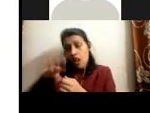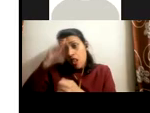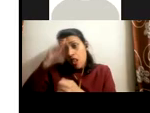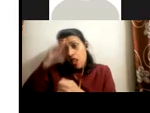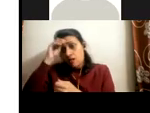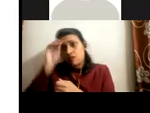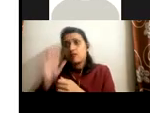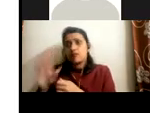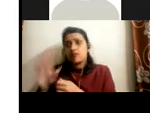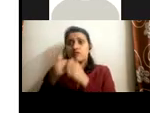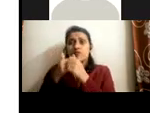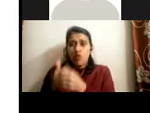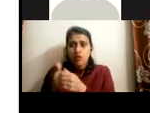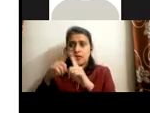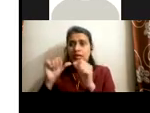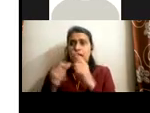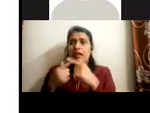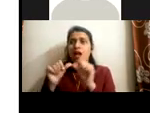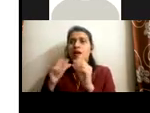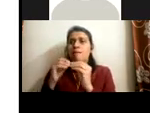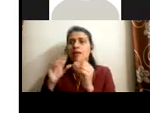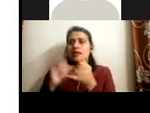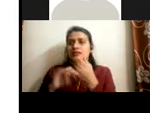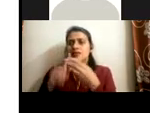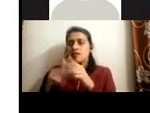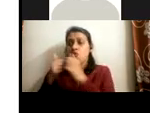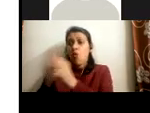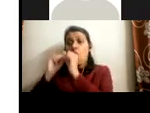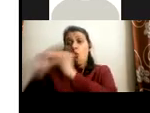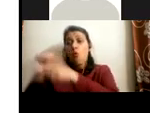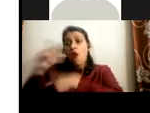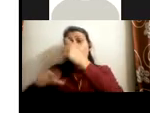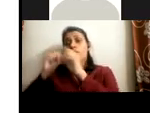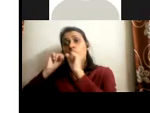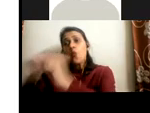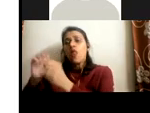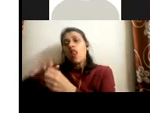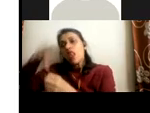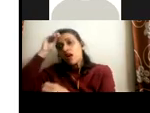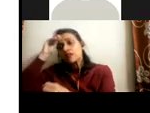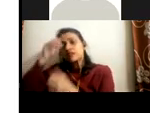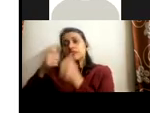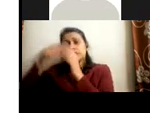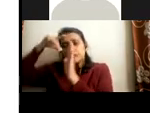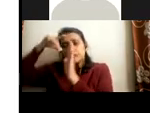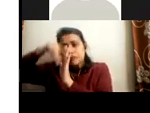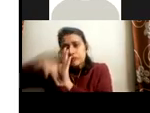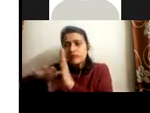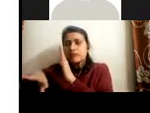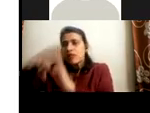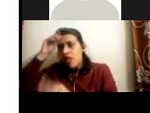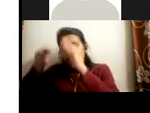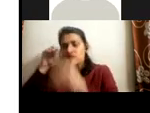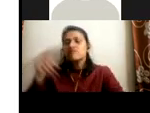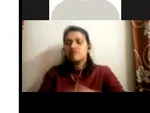those database training will be smaller, only 10, 20%. It is still, uh, significantly, um, portable